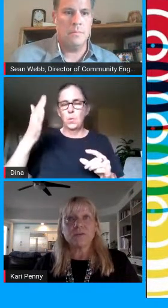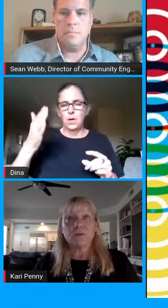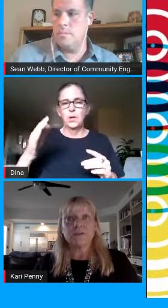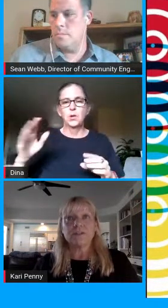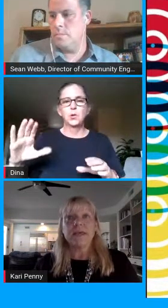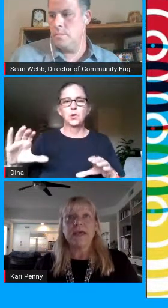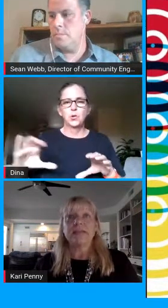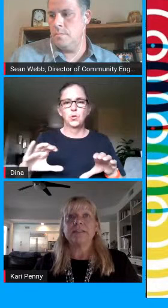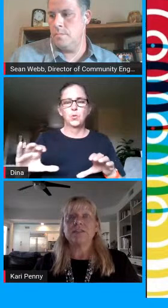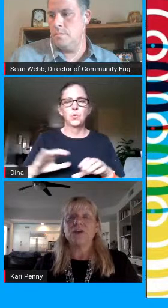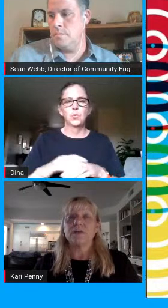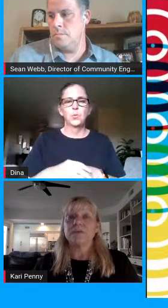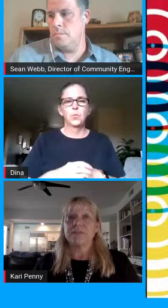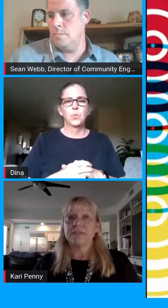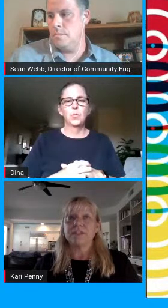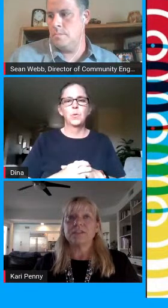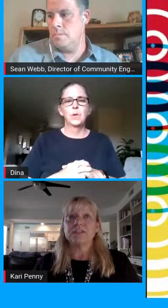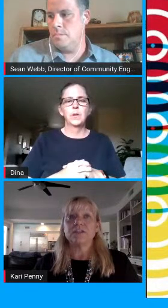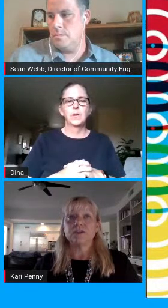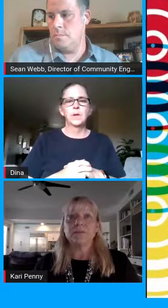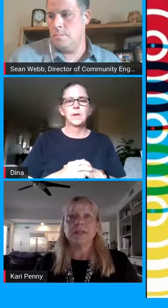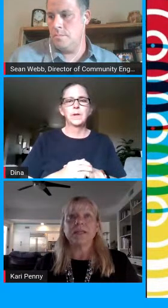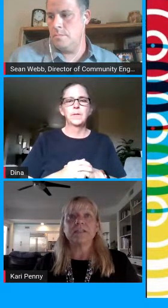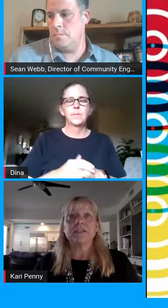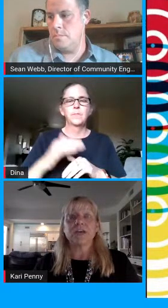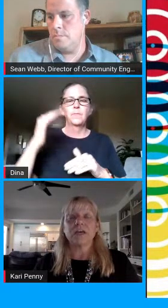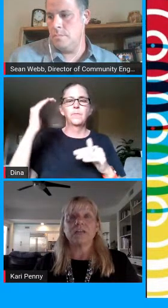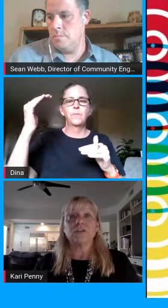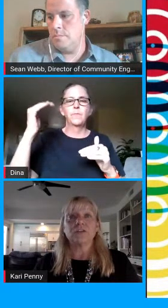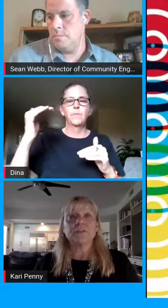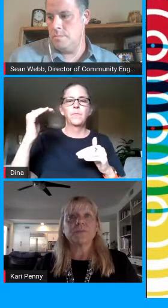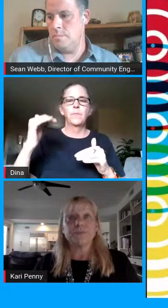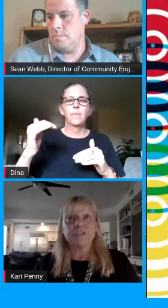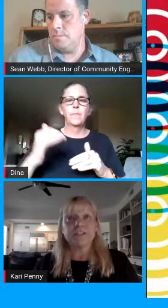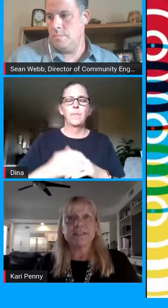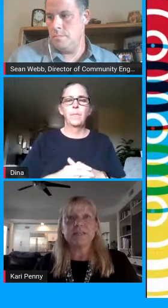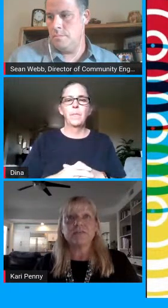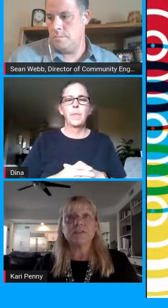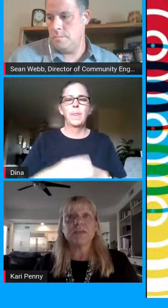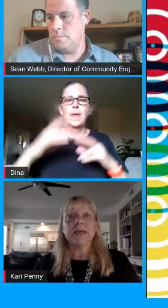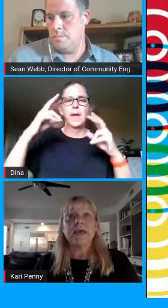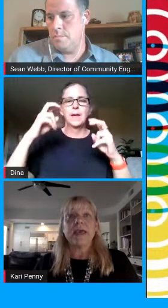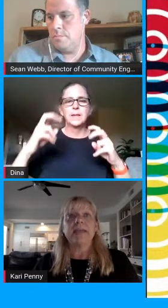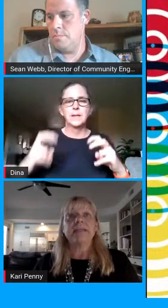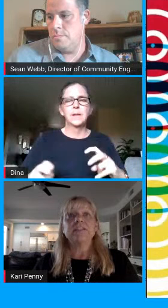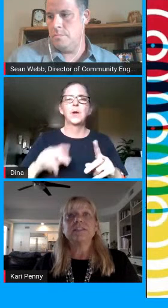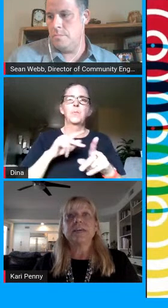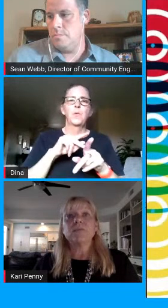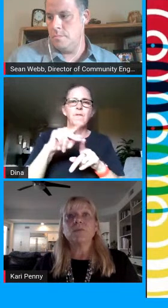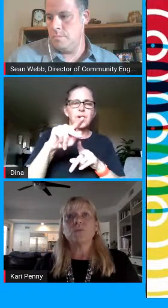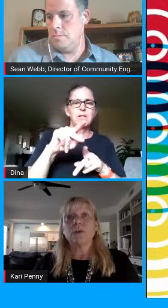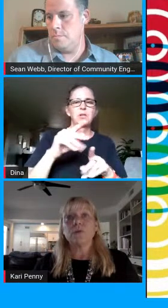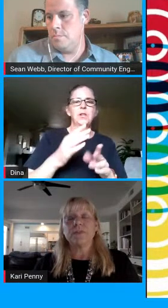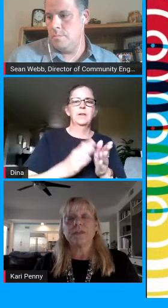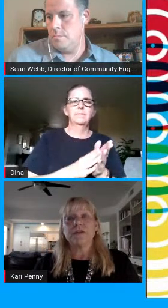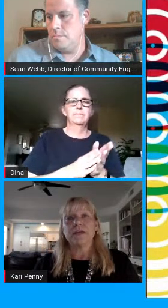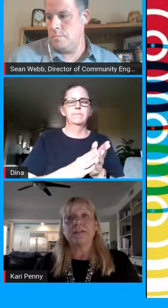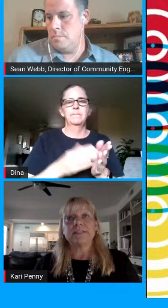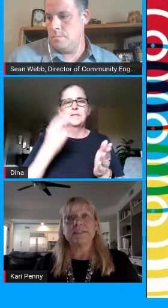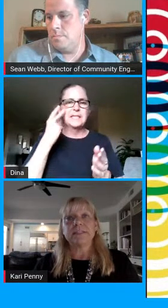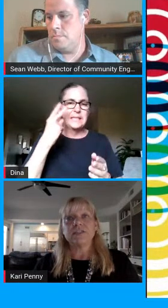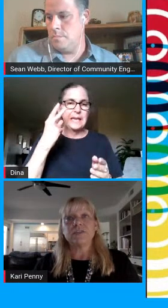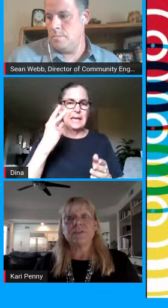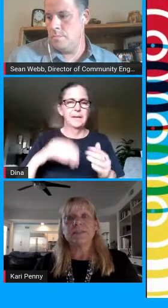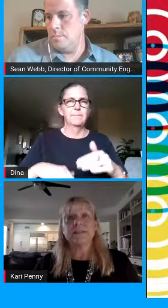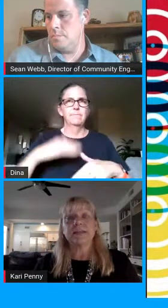elpac scores and teacher observations to determine english learners proficiency levels and each site will work with their